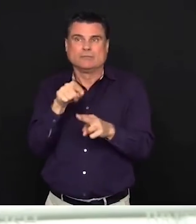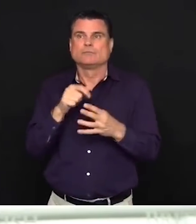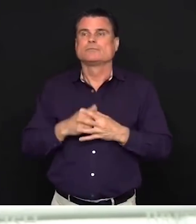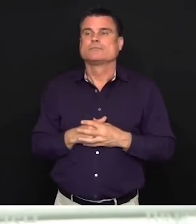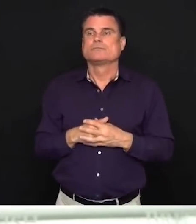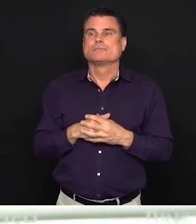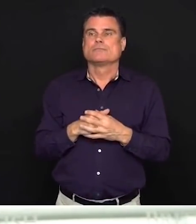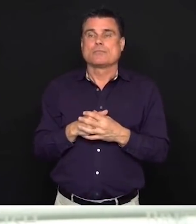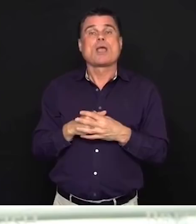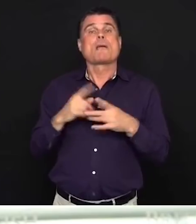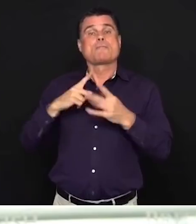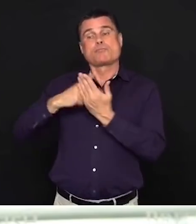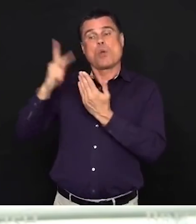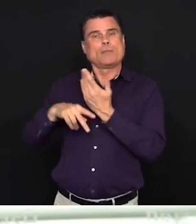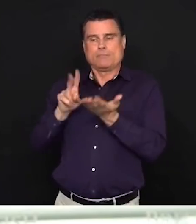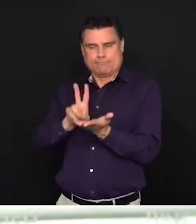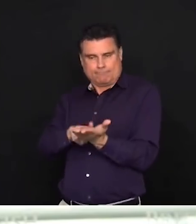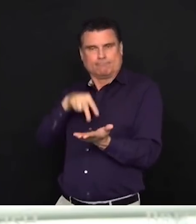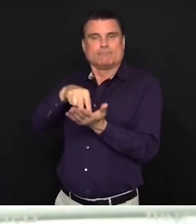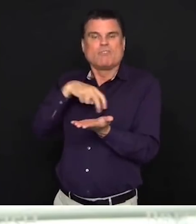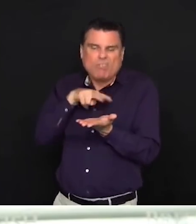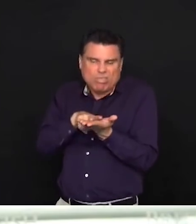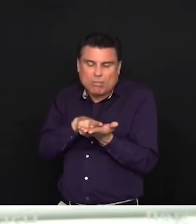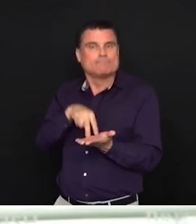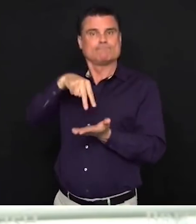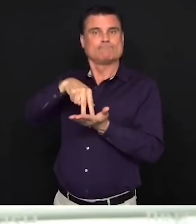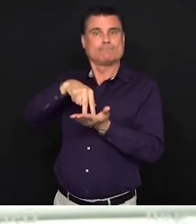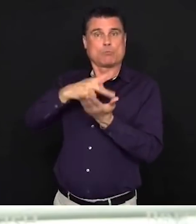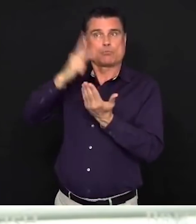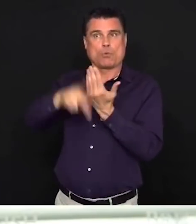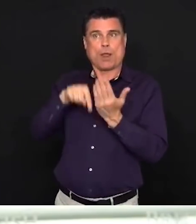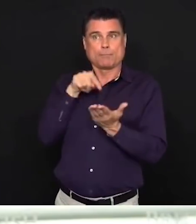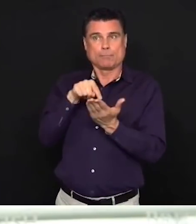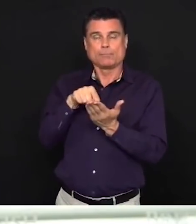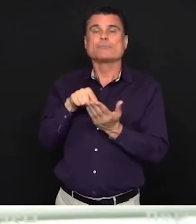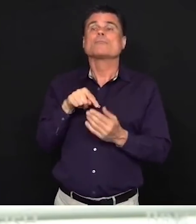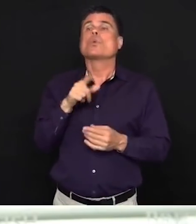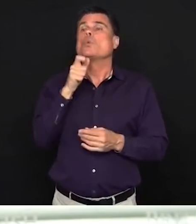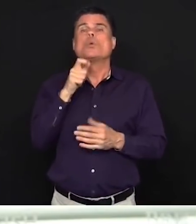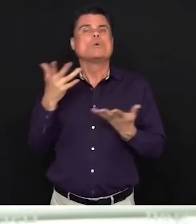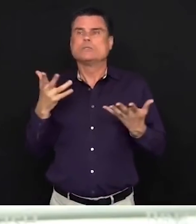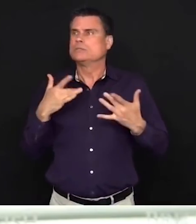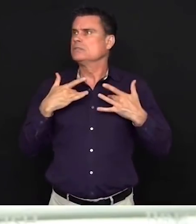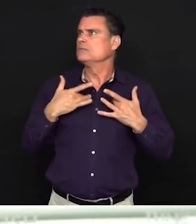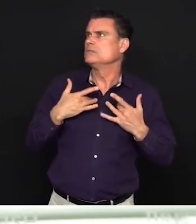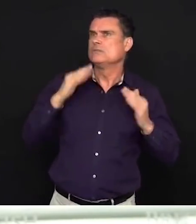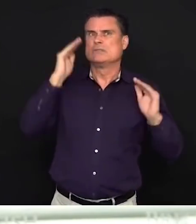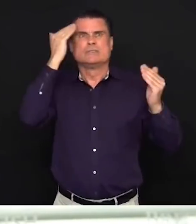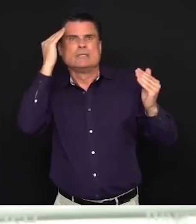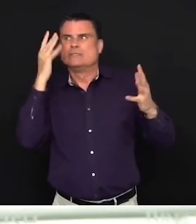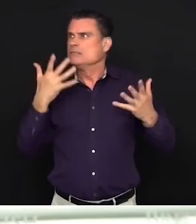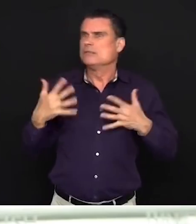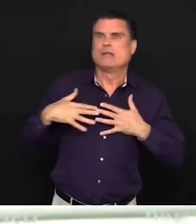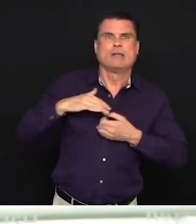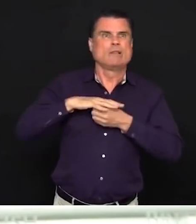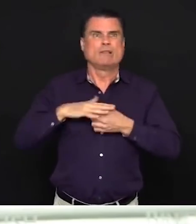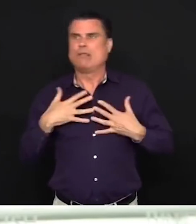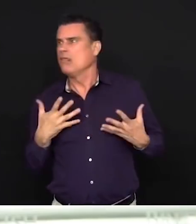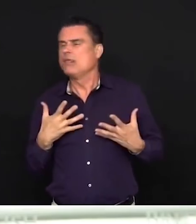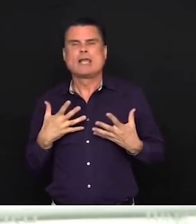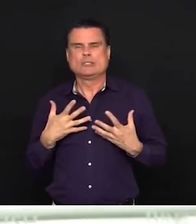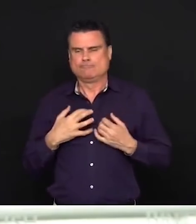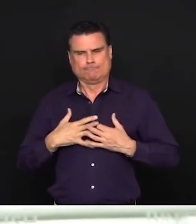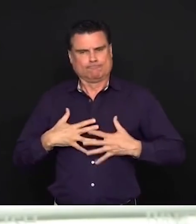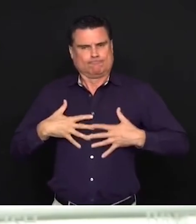Bounce Back without a referral from a doctor. This is huge and this will help so many people in our province. We're